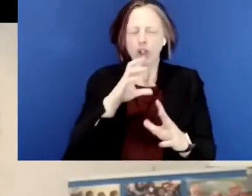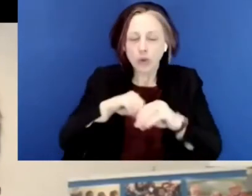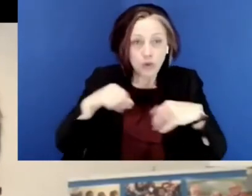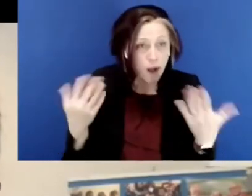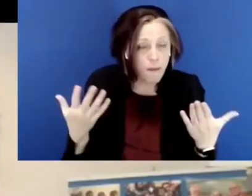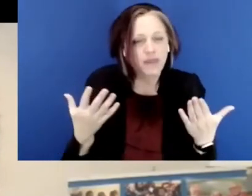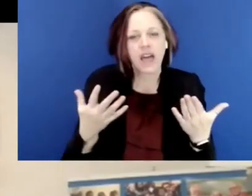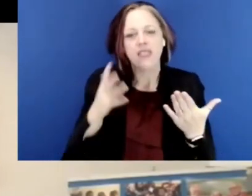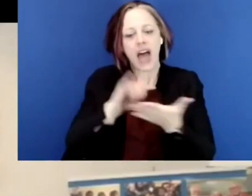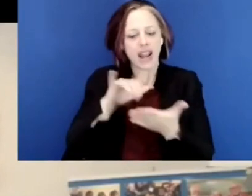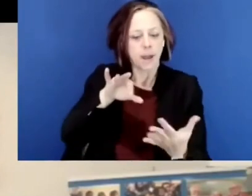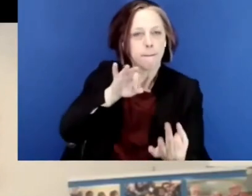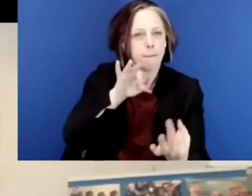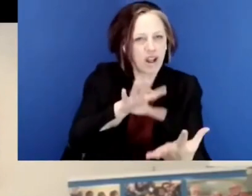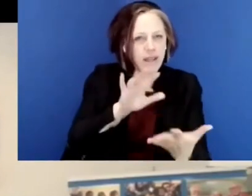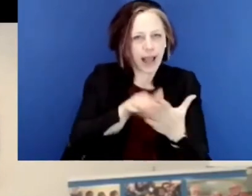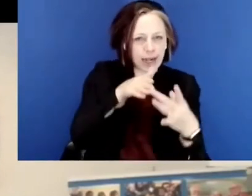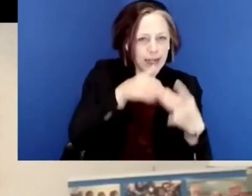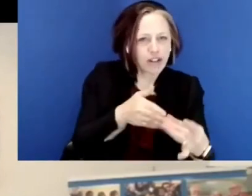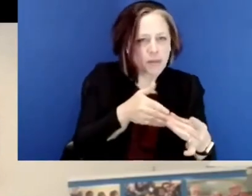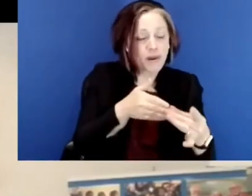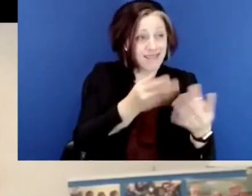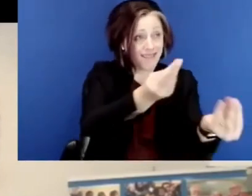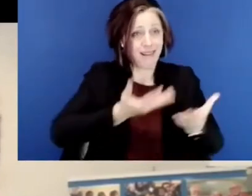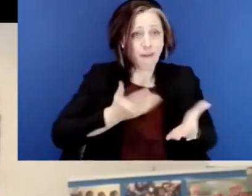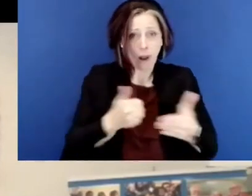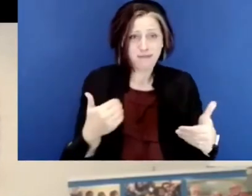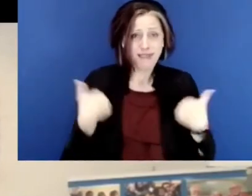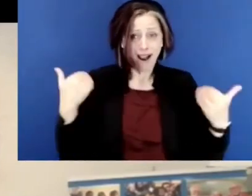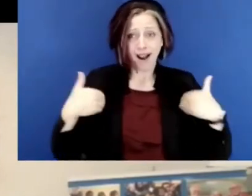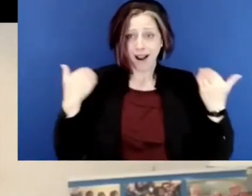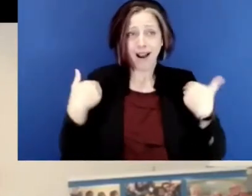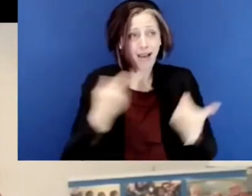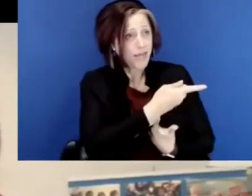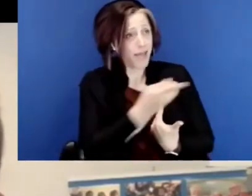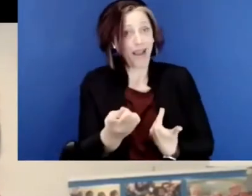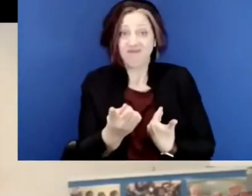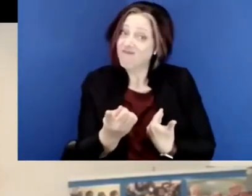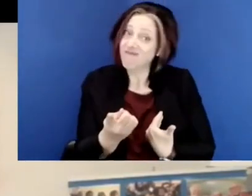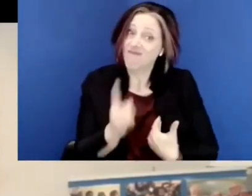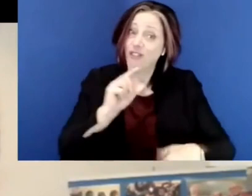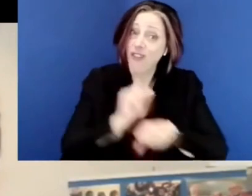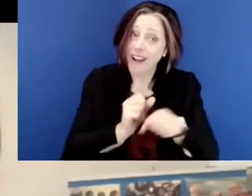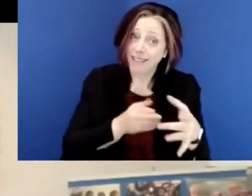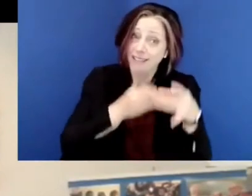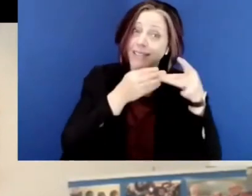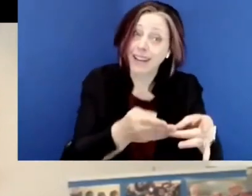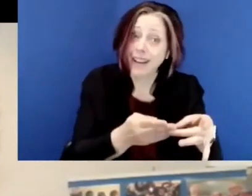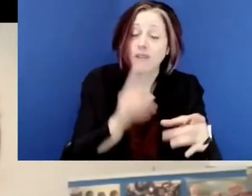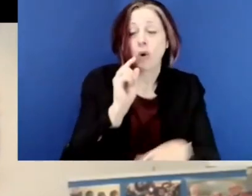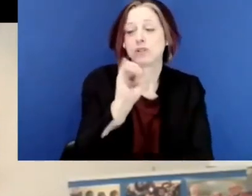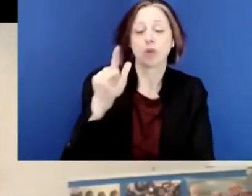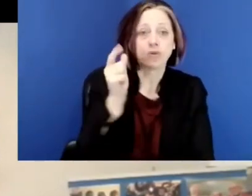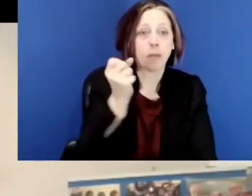includes that, uh, input and that leadership and direction from the young people who are in fact